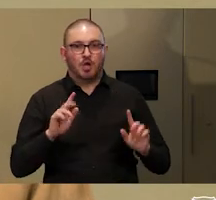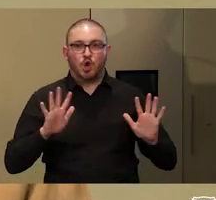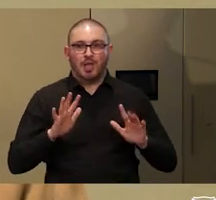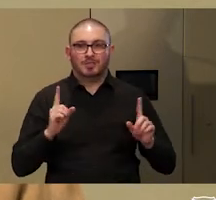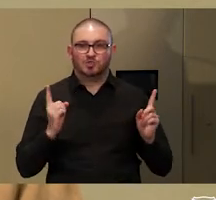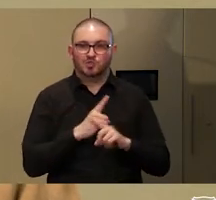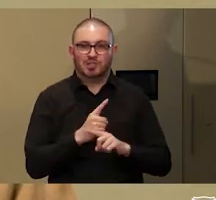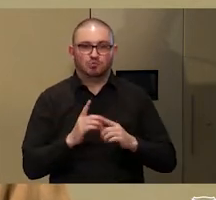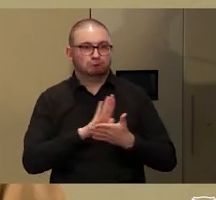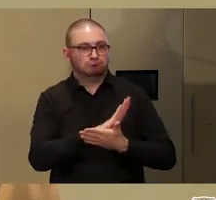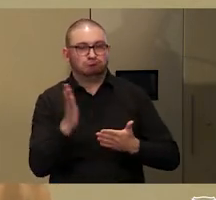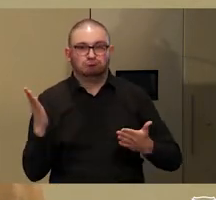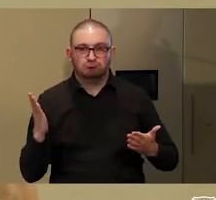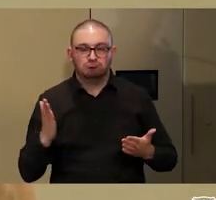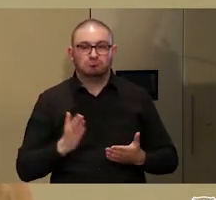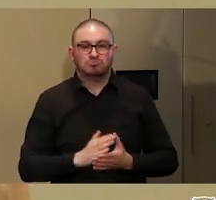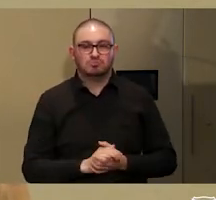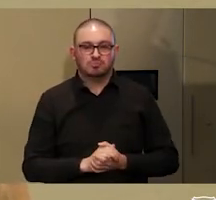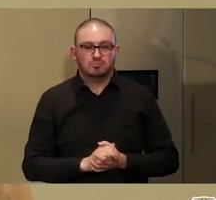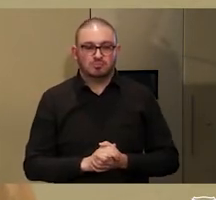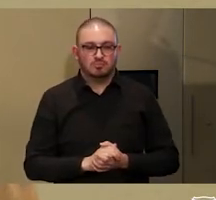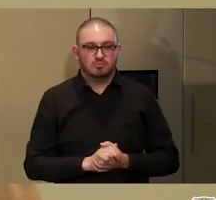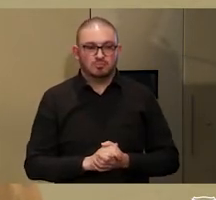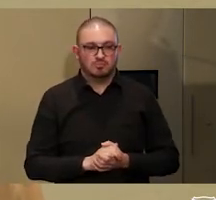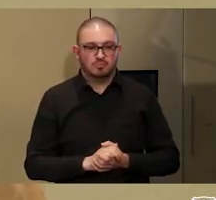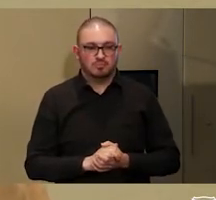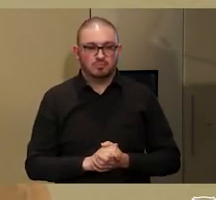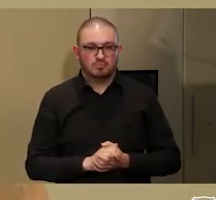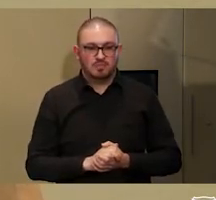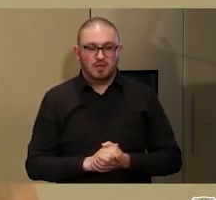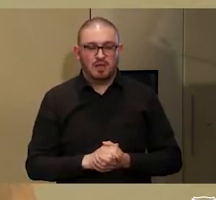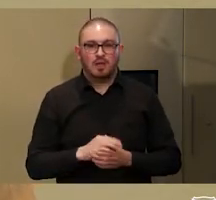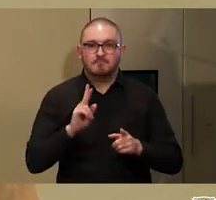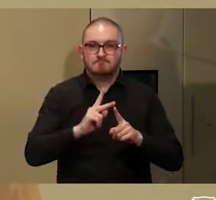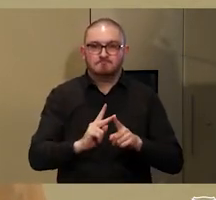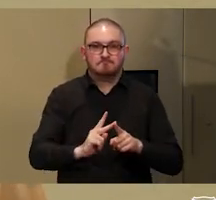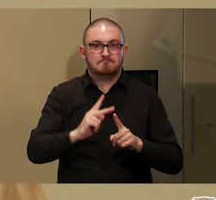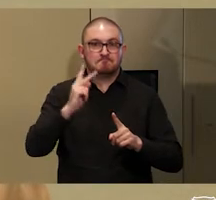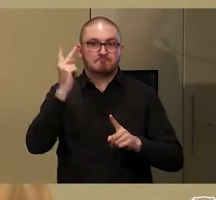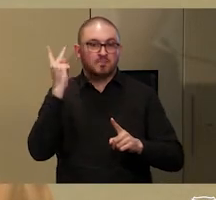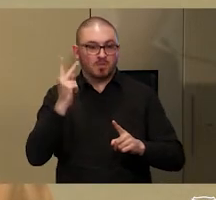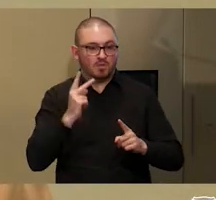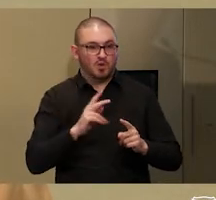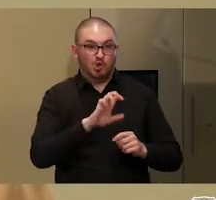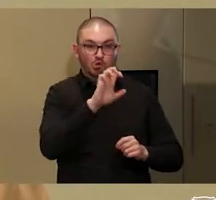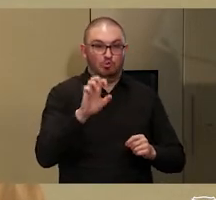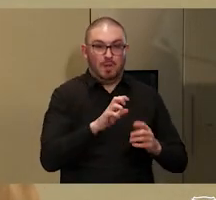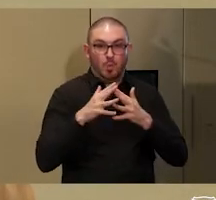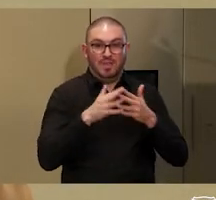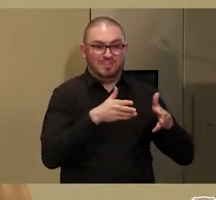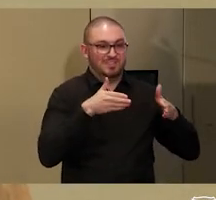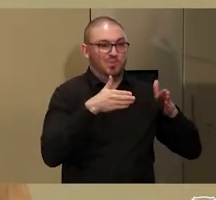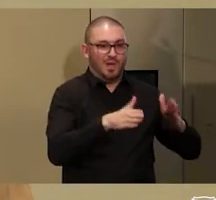devastating consequences of Euro-Western notions of development and economic growth.